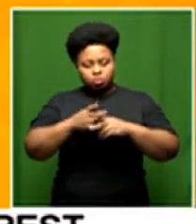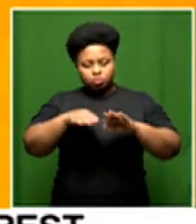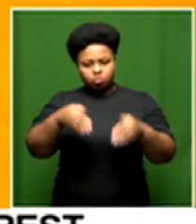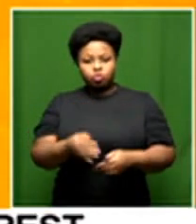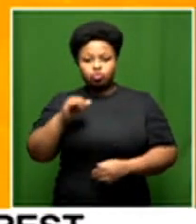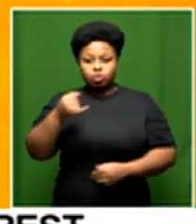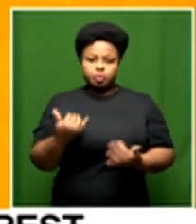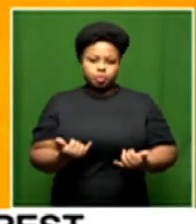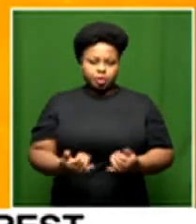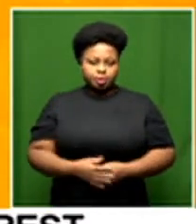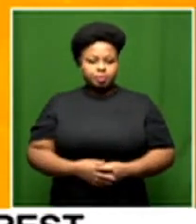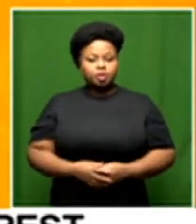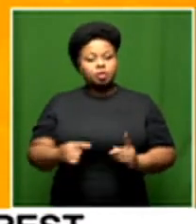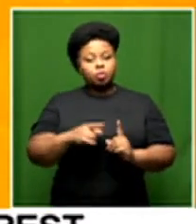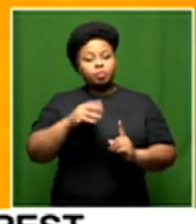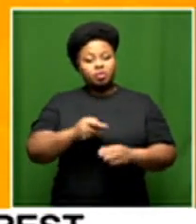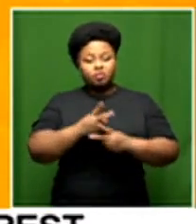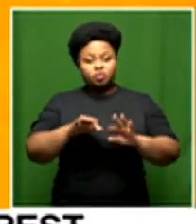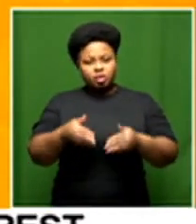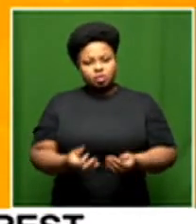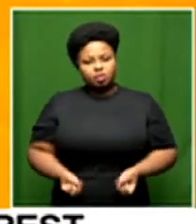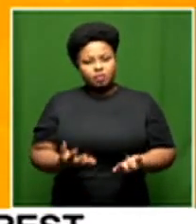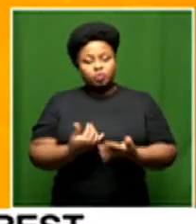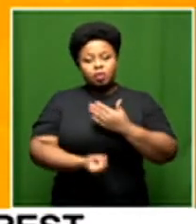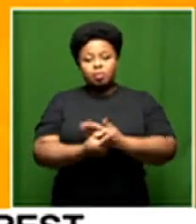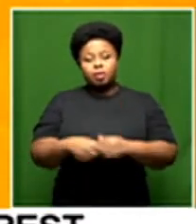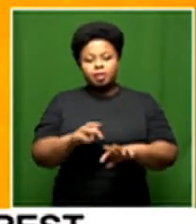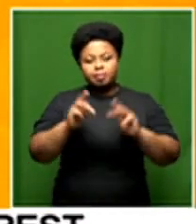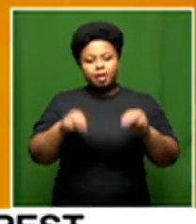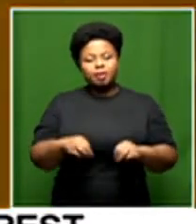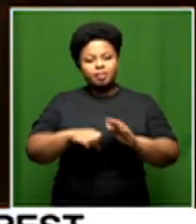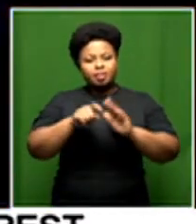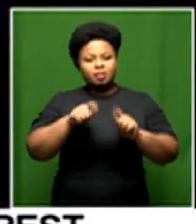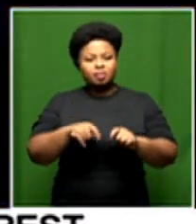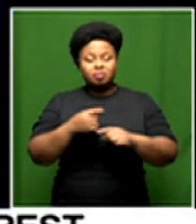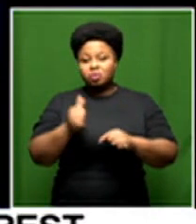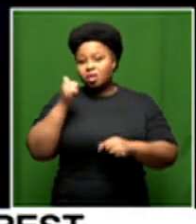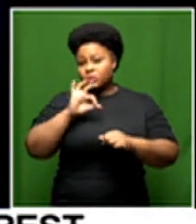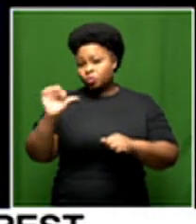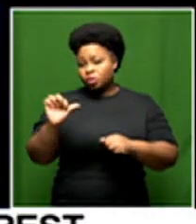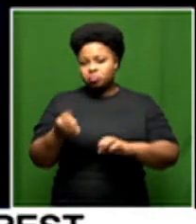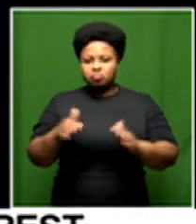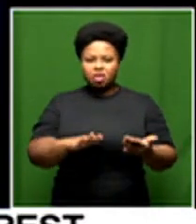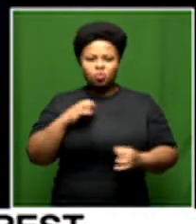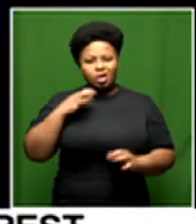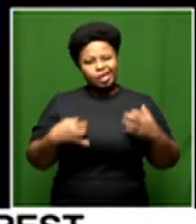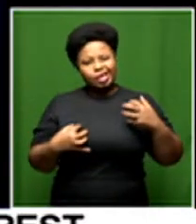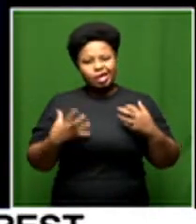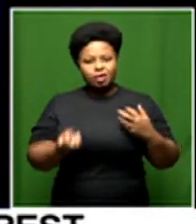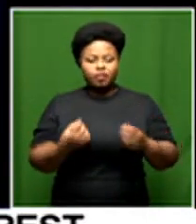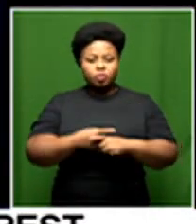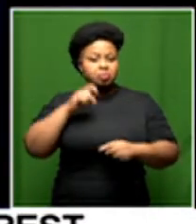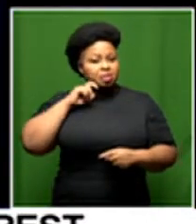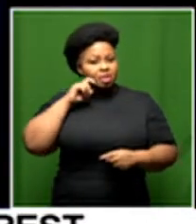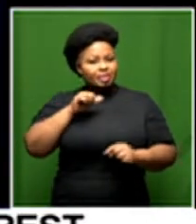buried in Johannesburg today. Kumalo's funeral service will be held at the Market Theatre. She died last week from stroke-related complications